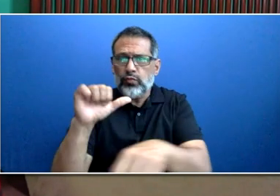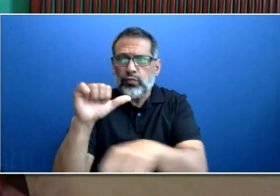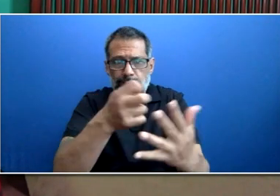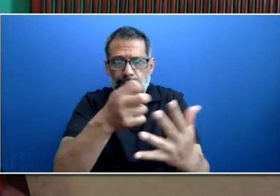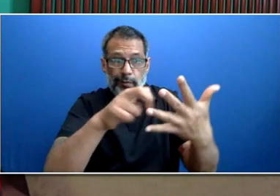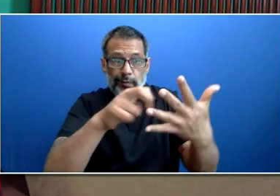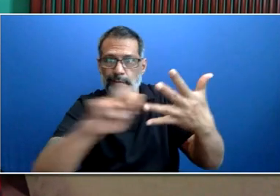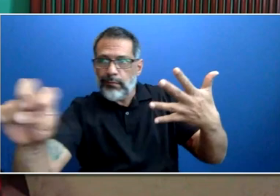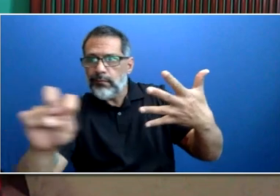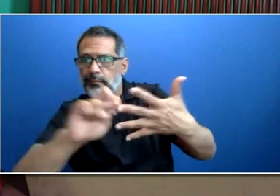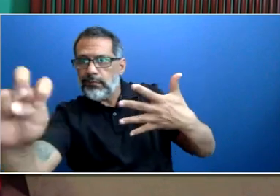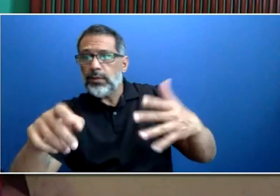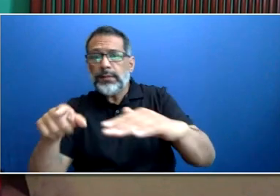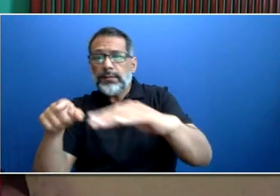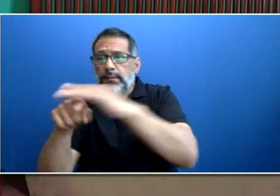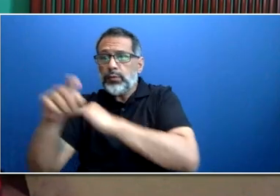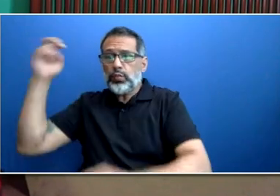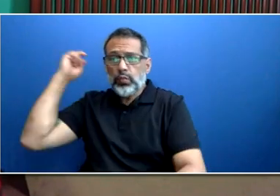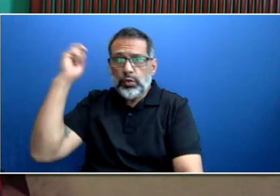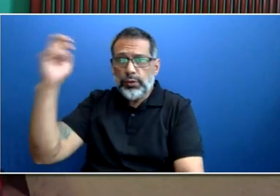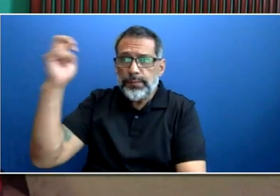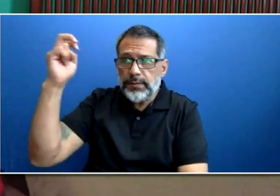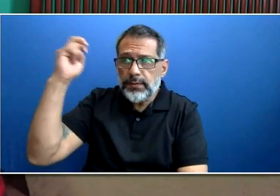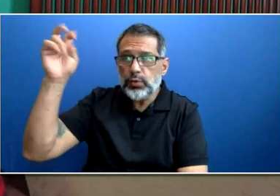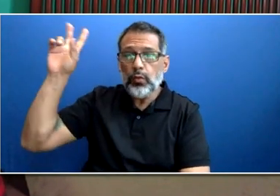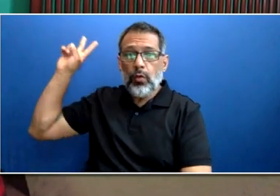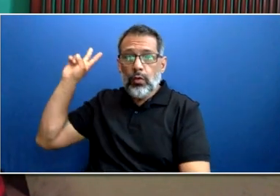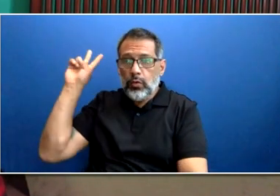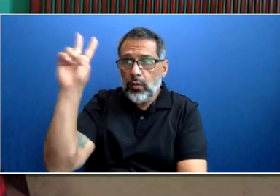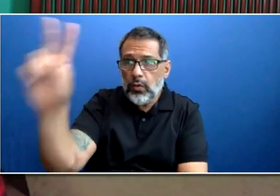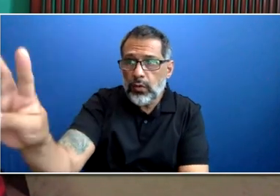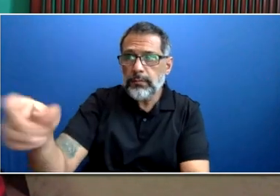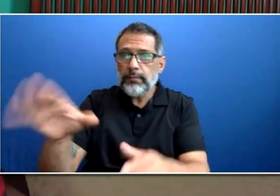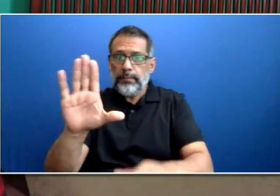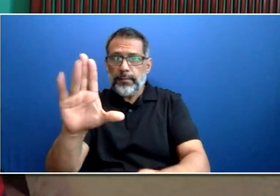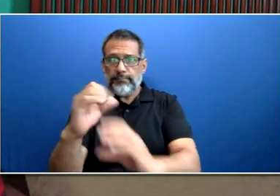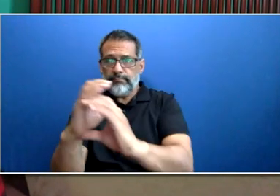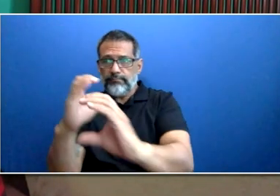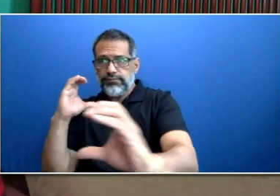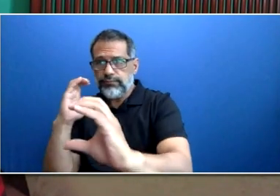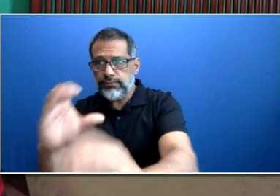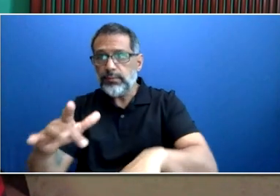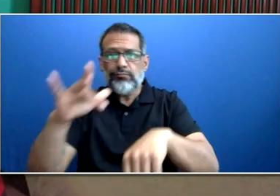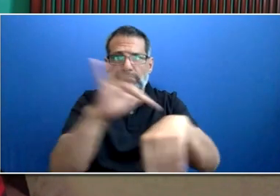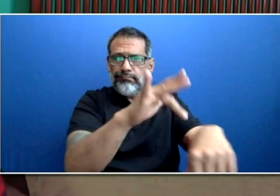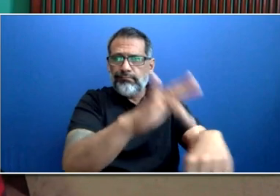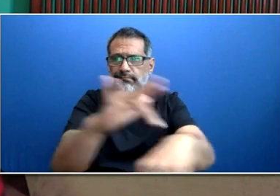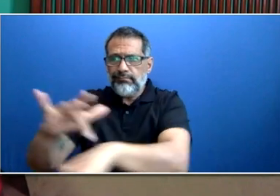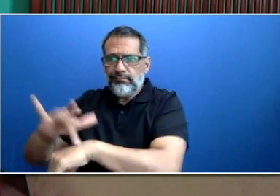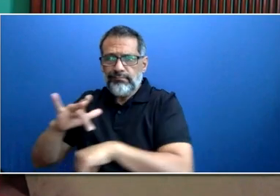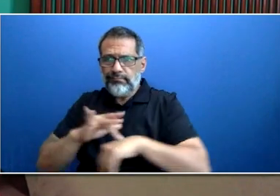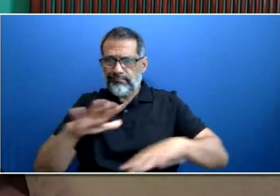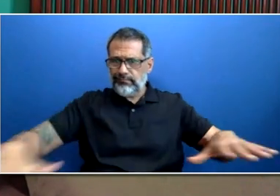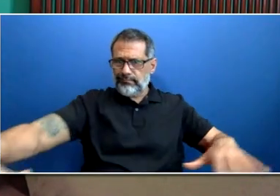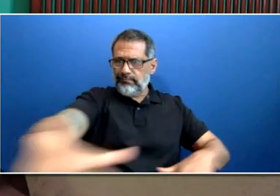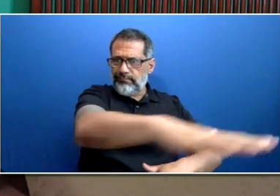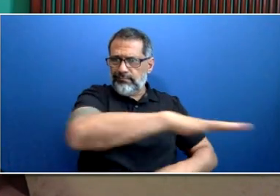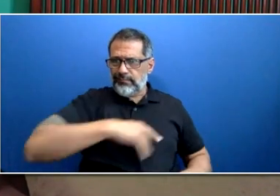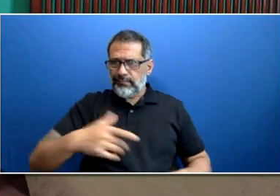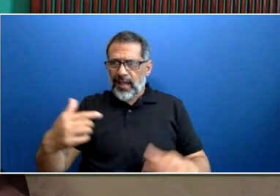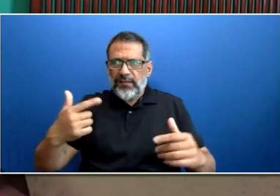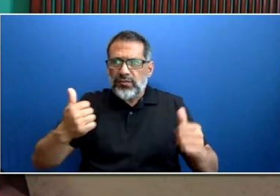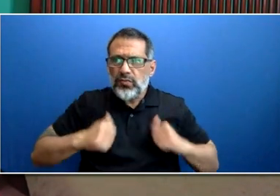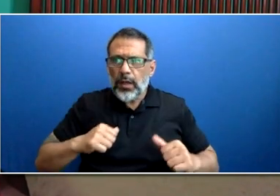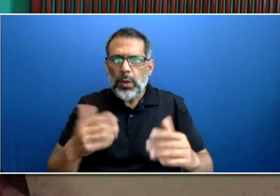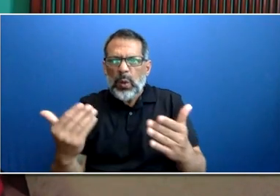or service delivery. Even after two years, I'm still learning new things and I'm excited for upcoming projects. Now is the perfect time to be joining the